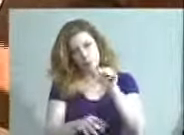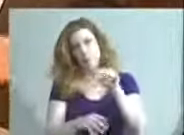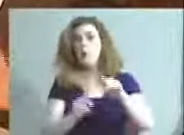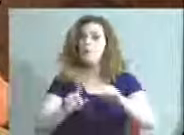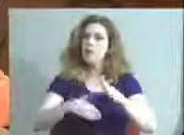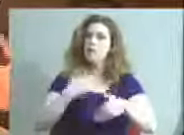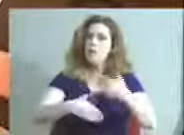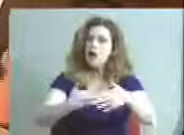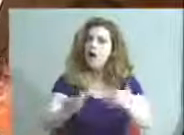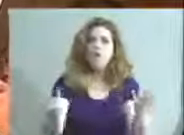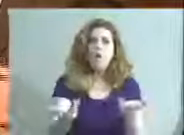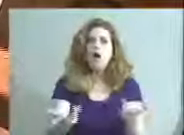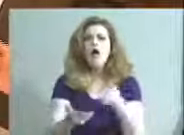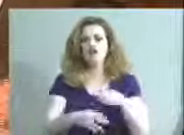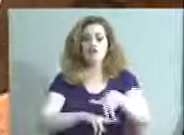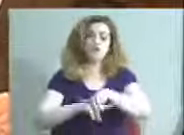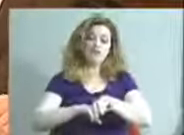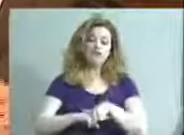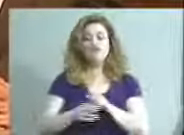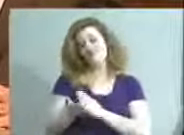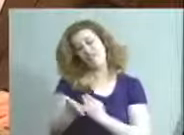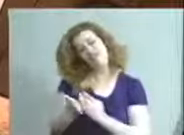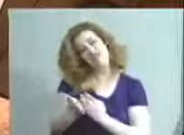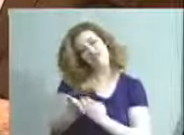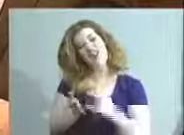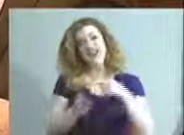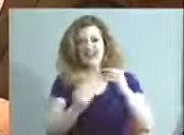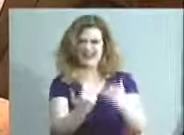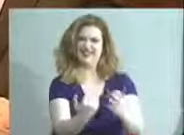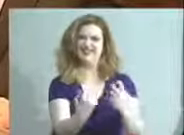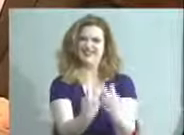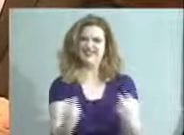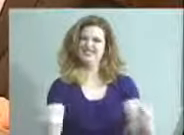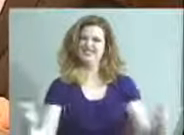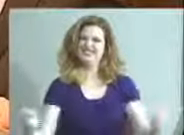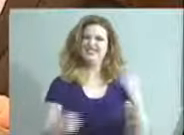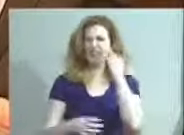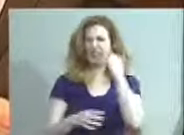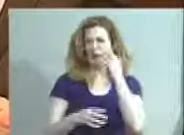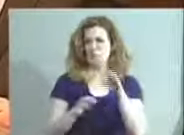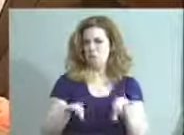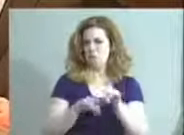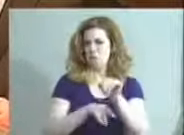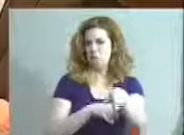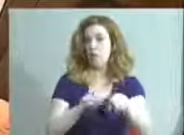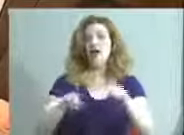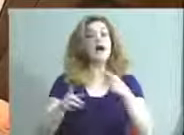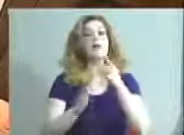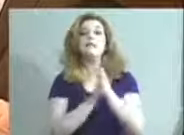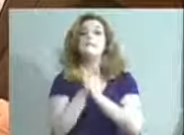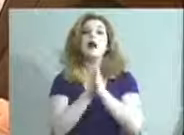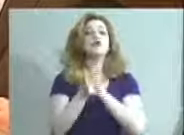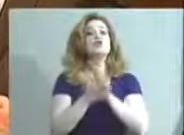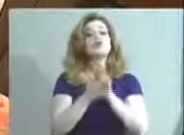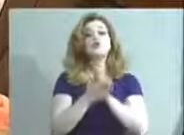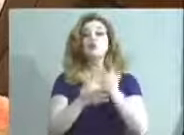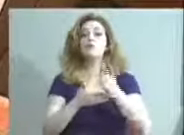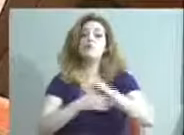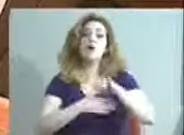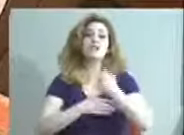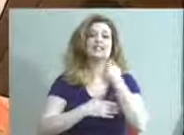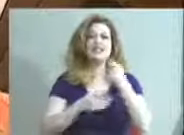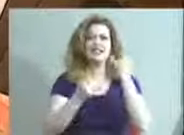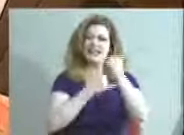process of sitting down, reading, having that child in your lap. You guys understand how critical it is. And then our Compassionate Schools project is granting international